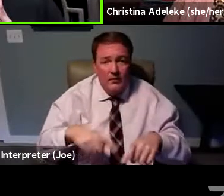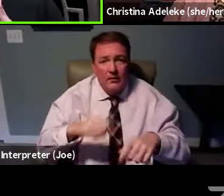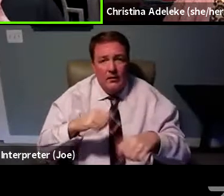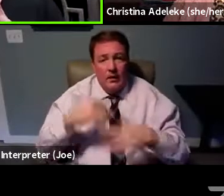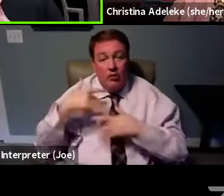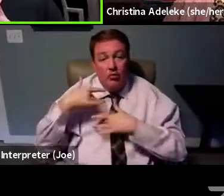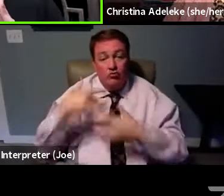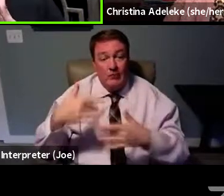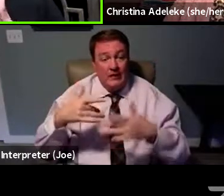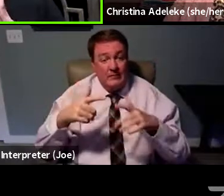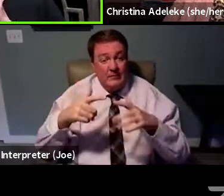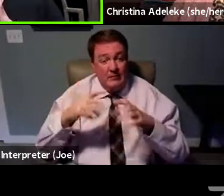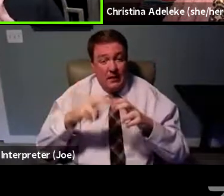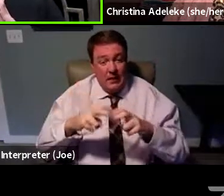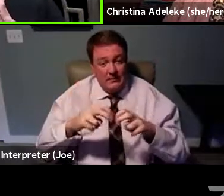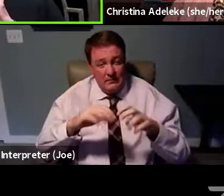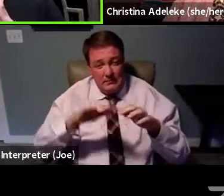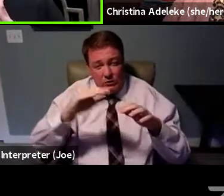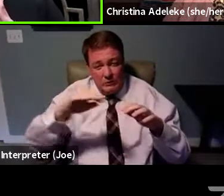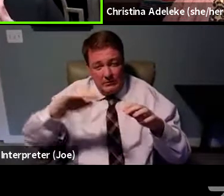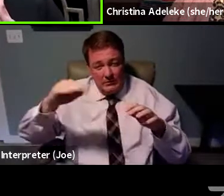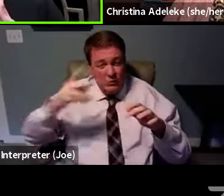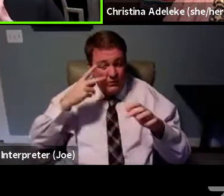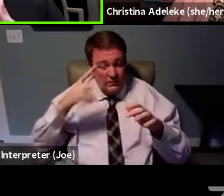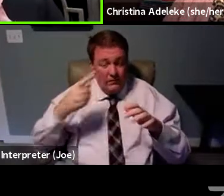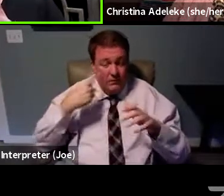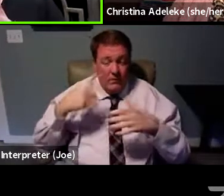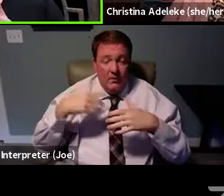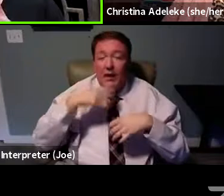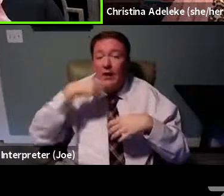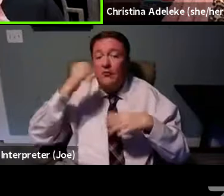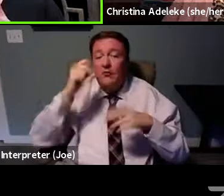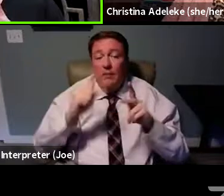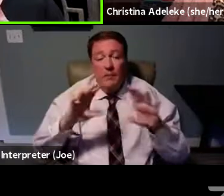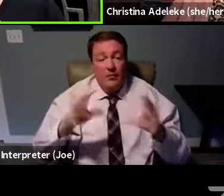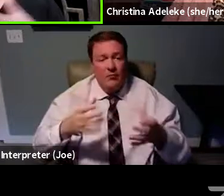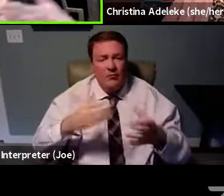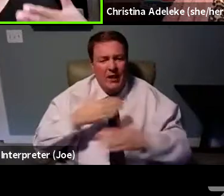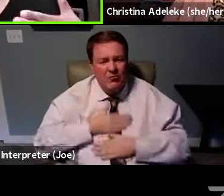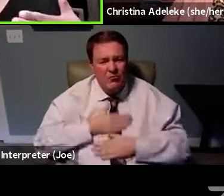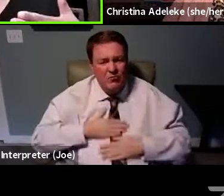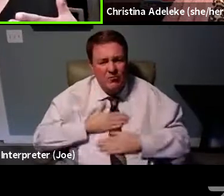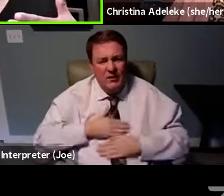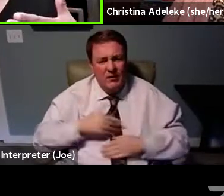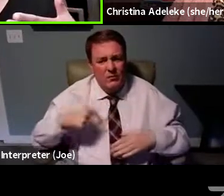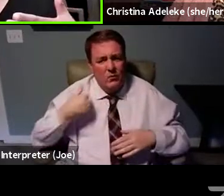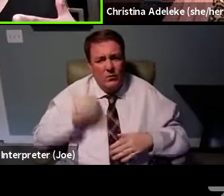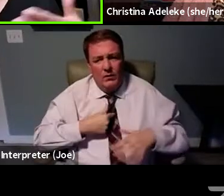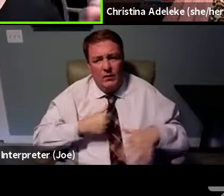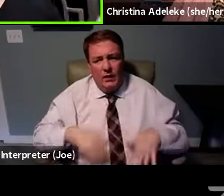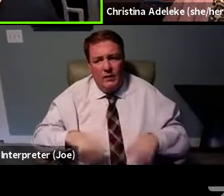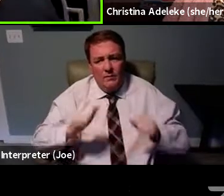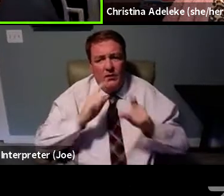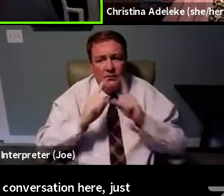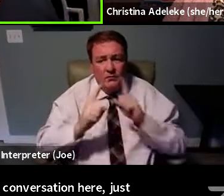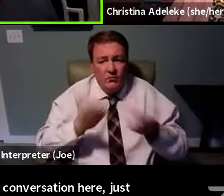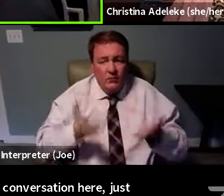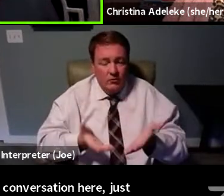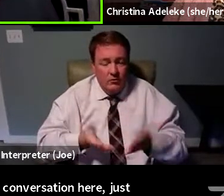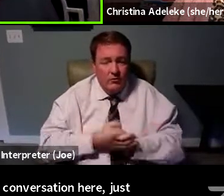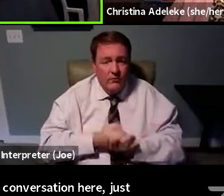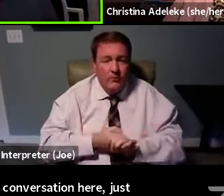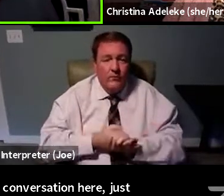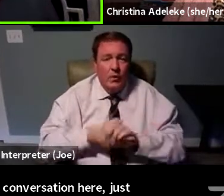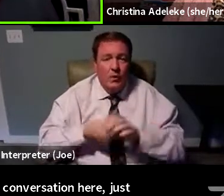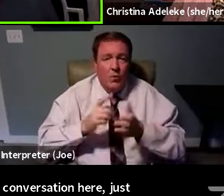population, and I just appreciate having that conversation here, just, you know, what's going to happen? Thinking about, you know,